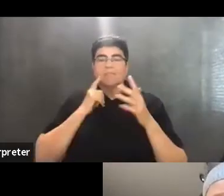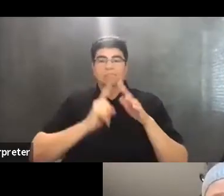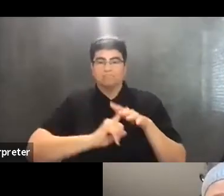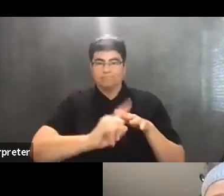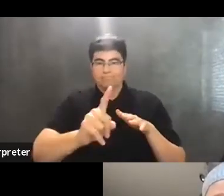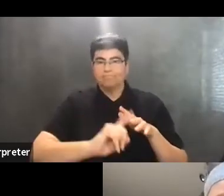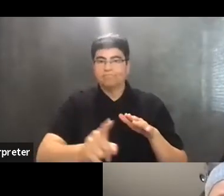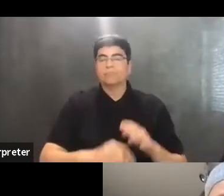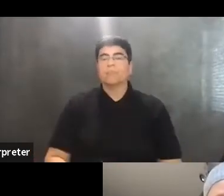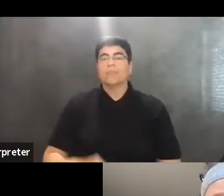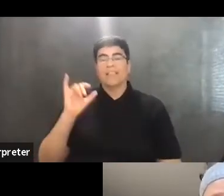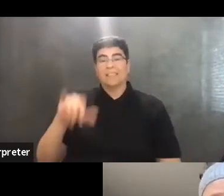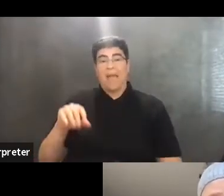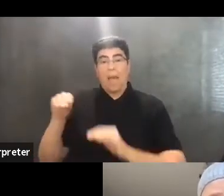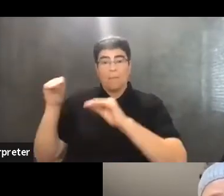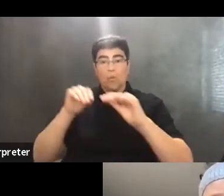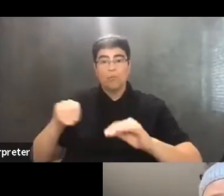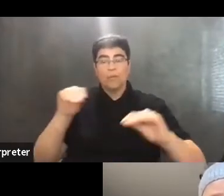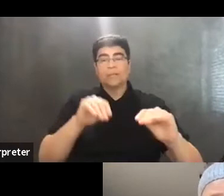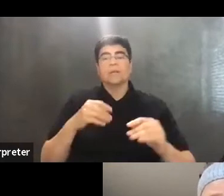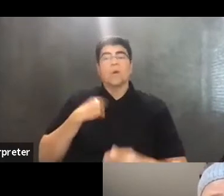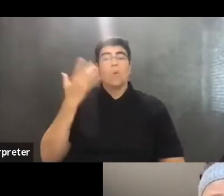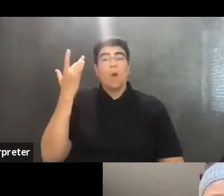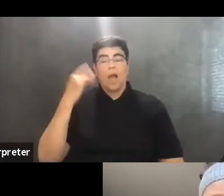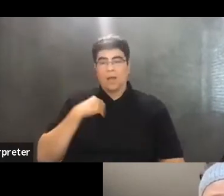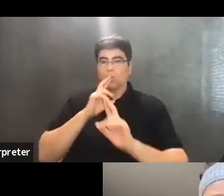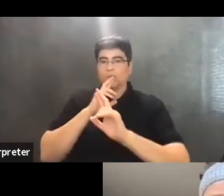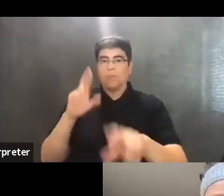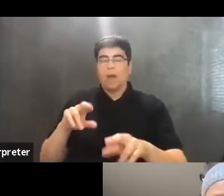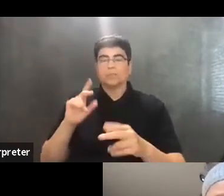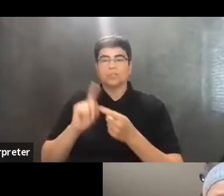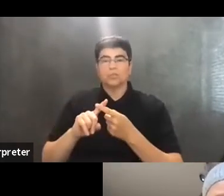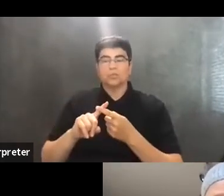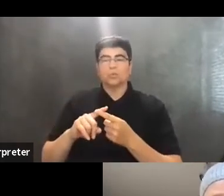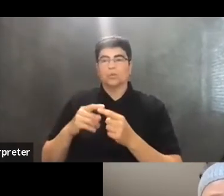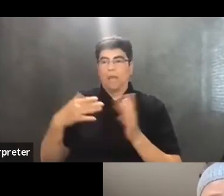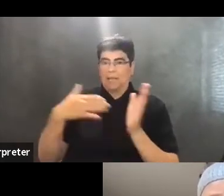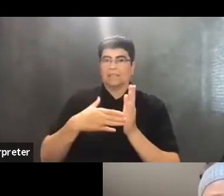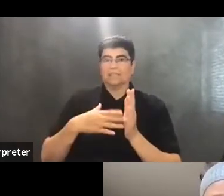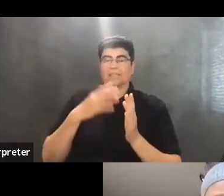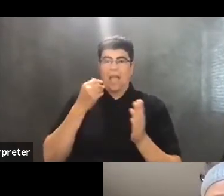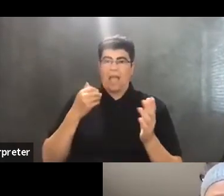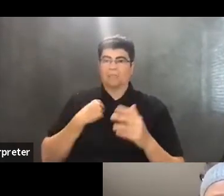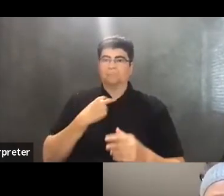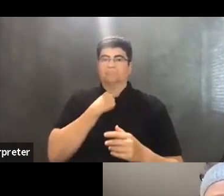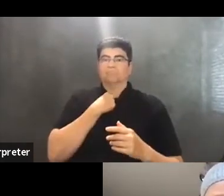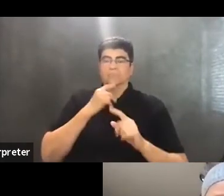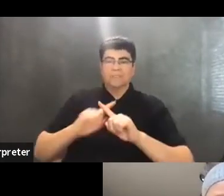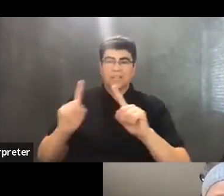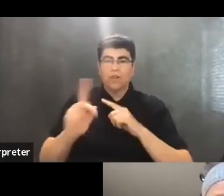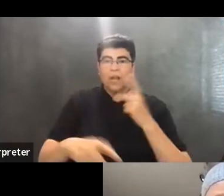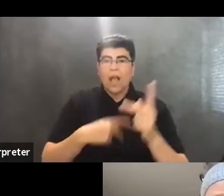This movement, of course, comes in response to, against, and up against various forms of